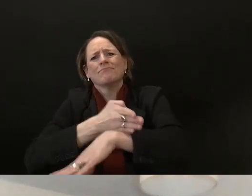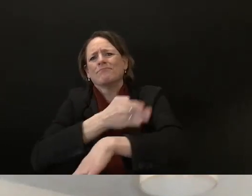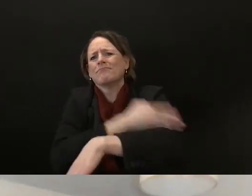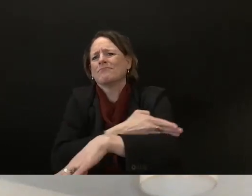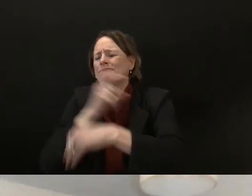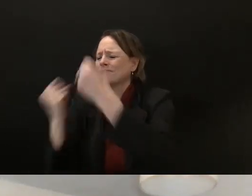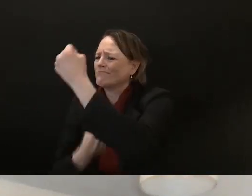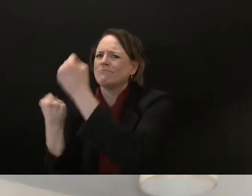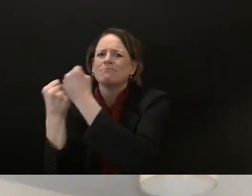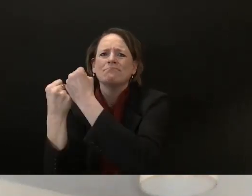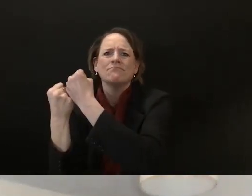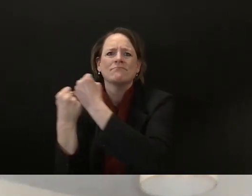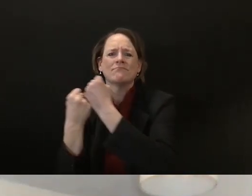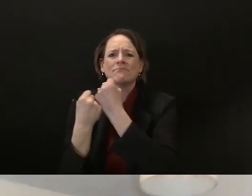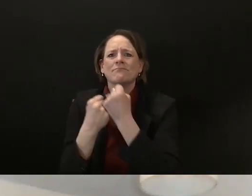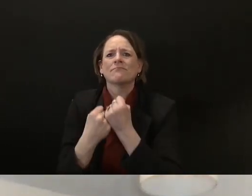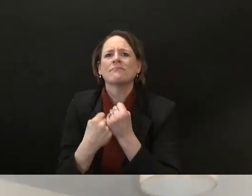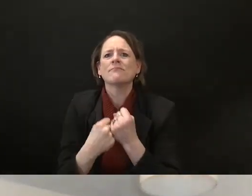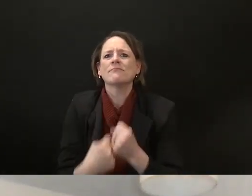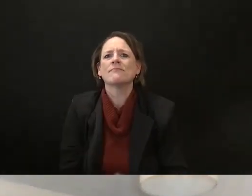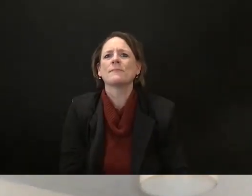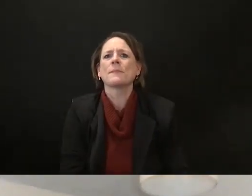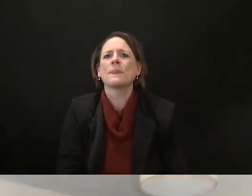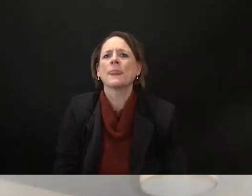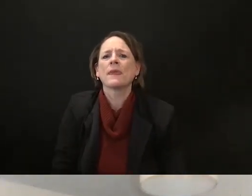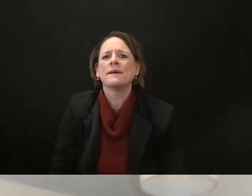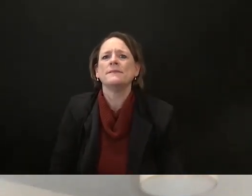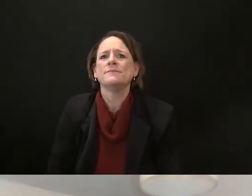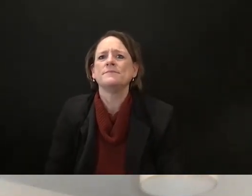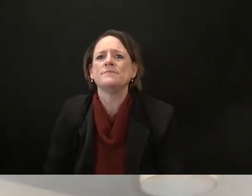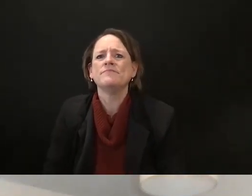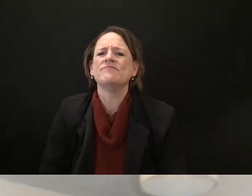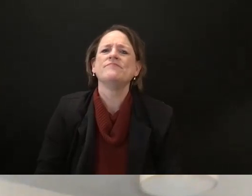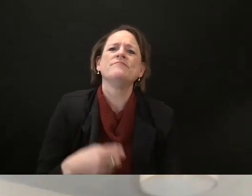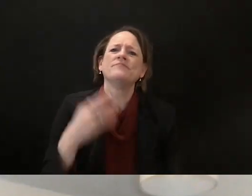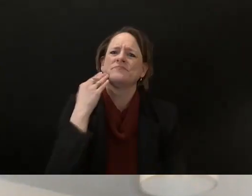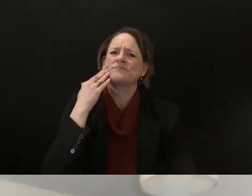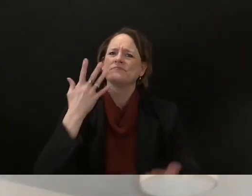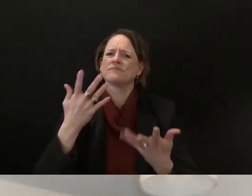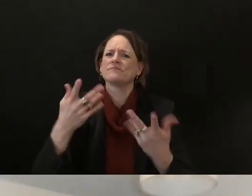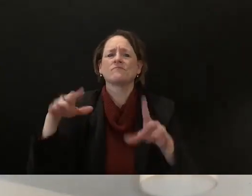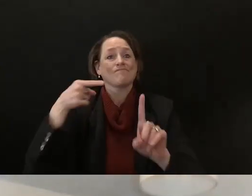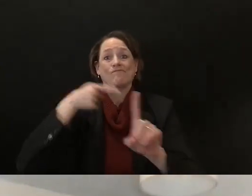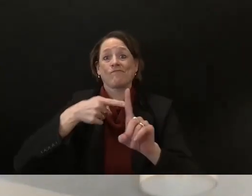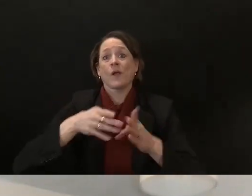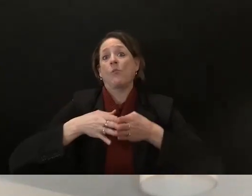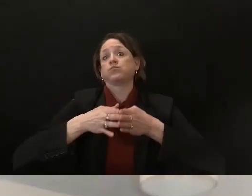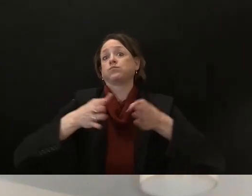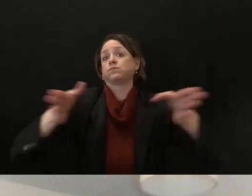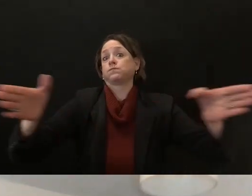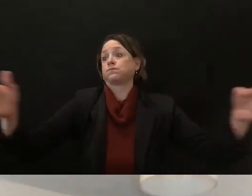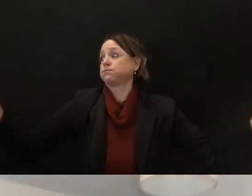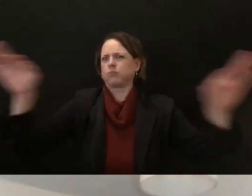you know that you know public transportation access it's it's an ecosystem all plays into each other and you can't you know it's like a spider web you have to